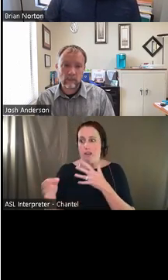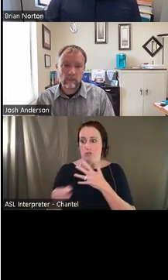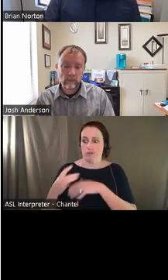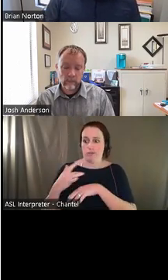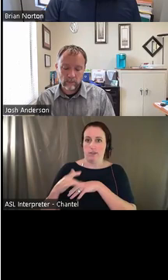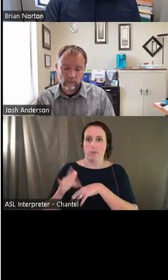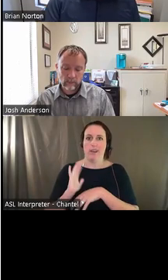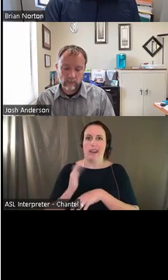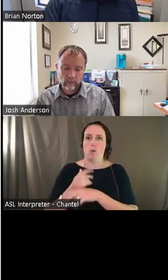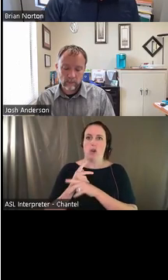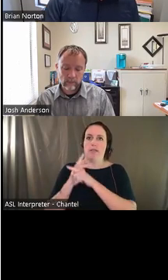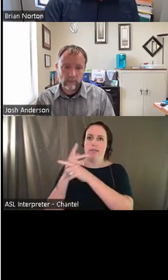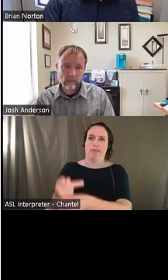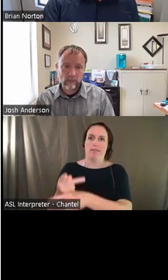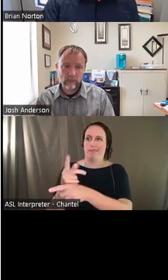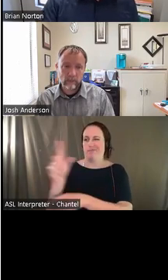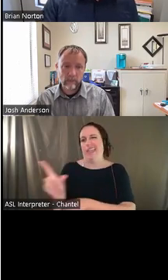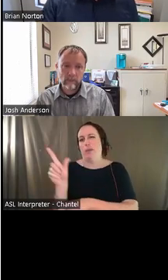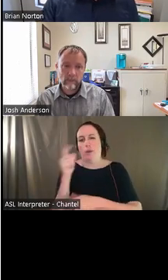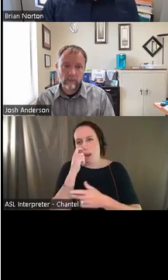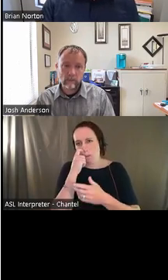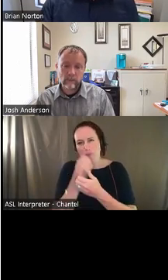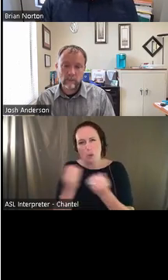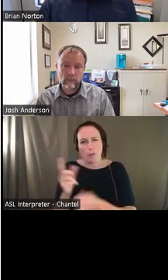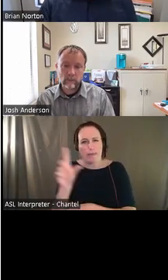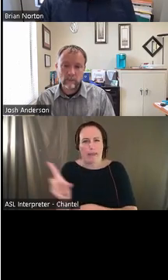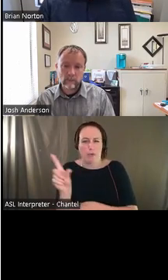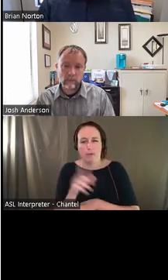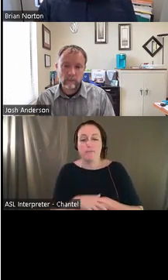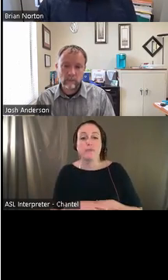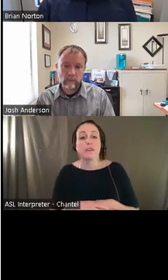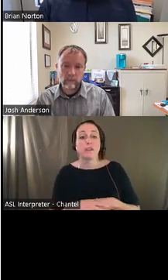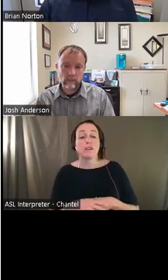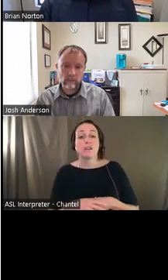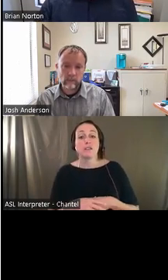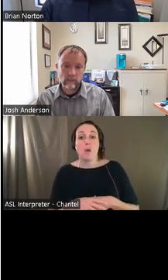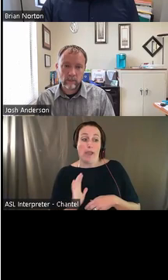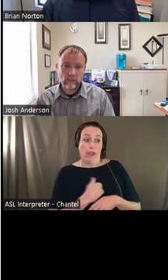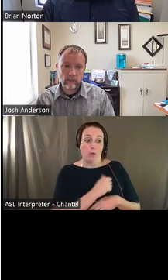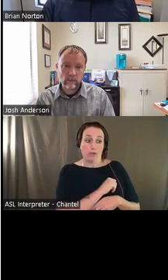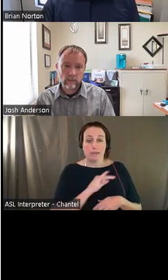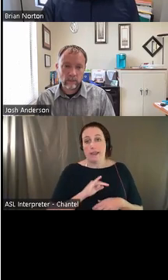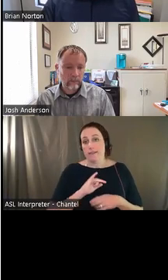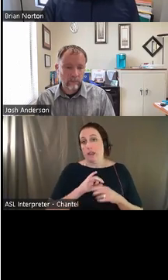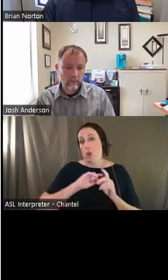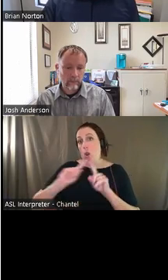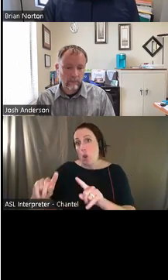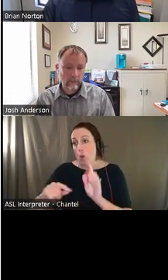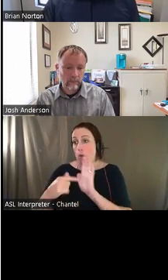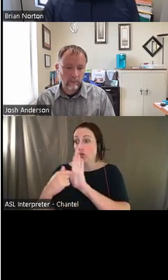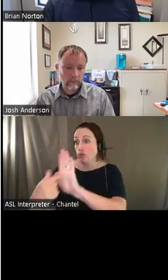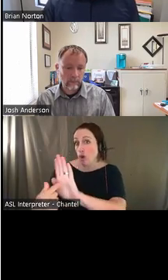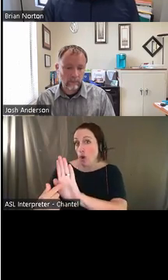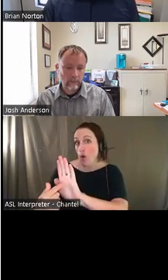you, you could ask for a device demo in your state and have someone come and show you some bells and whistles so that you can evaluate whether a